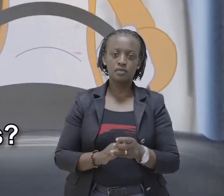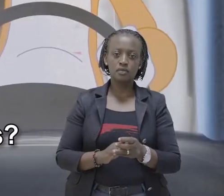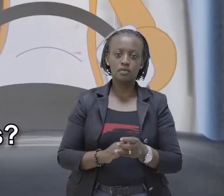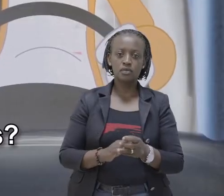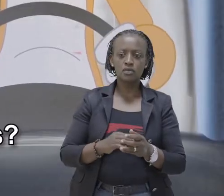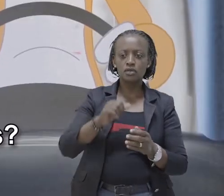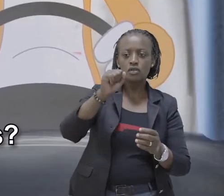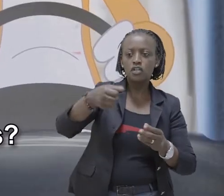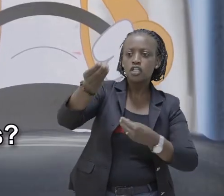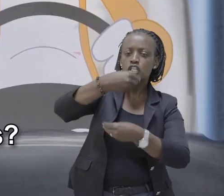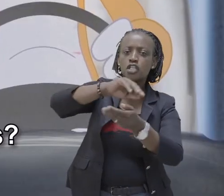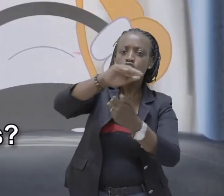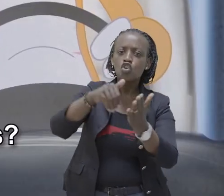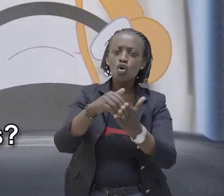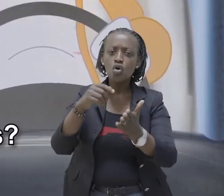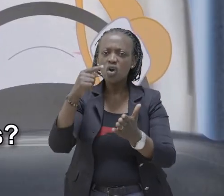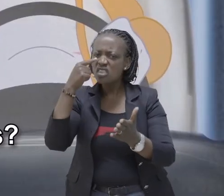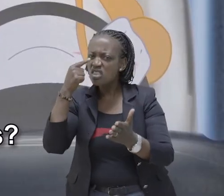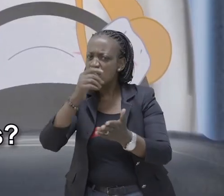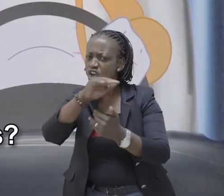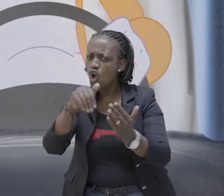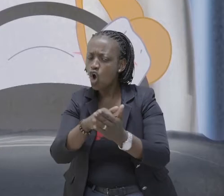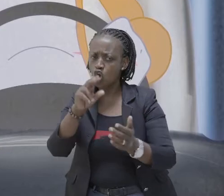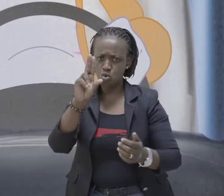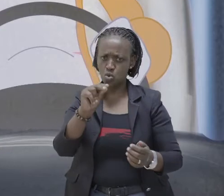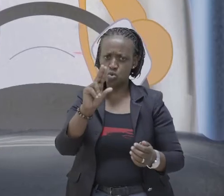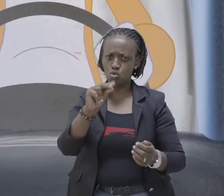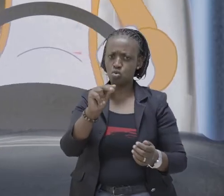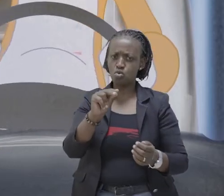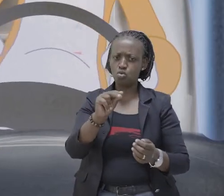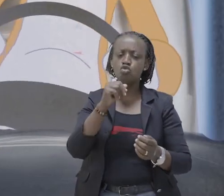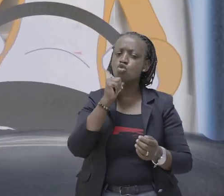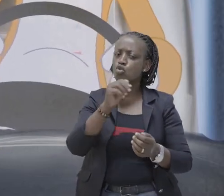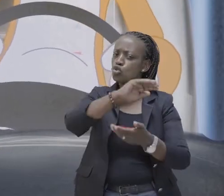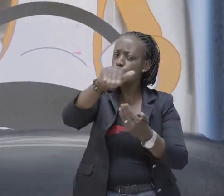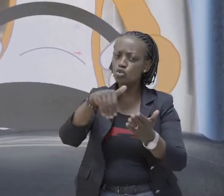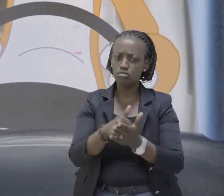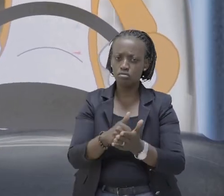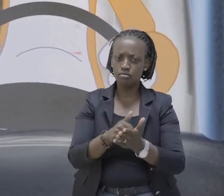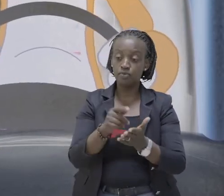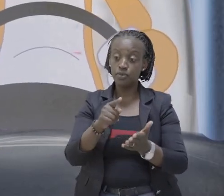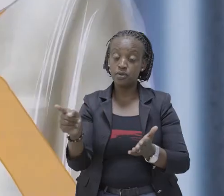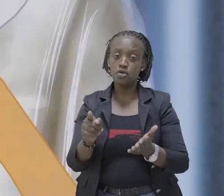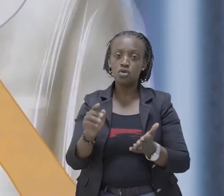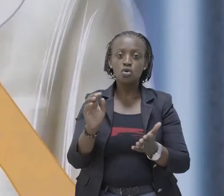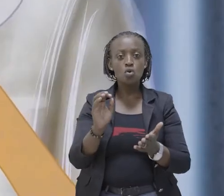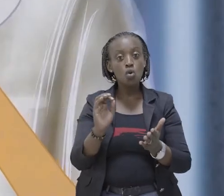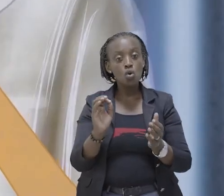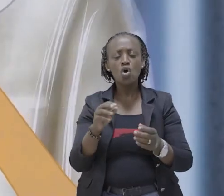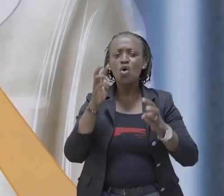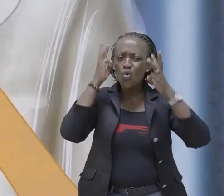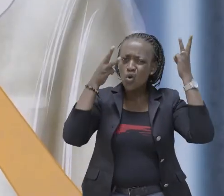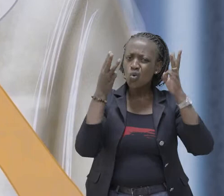Were you able to sell all the tomatoes? No, not all of them Oh,